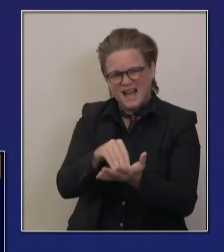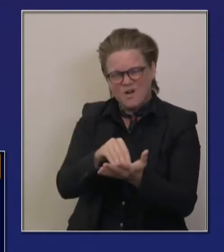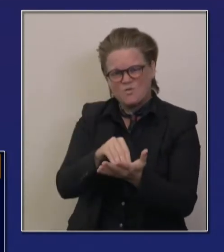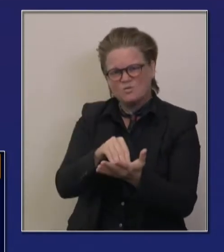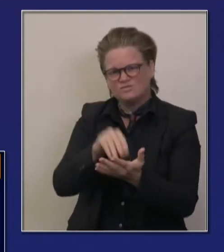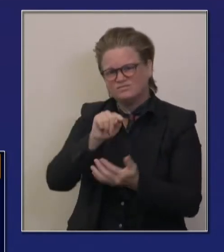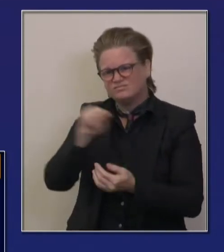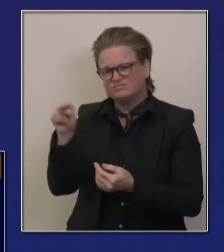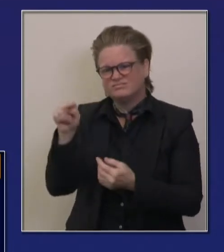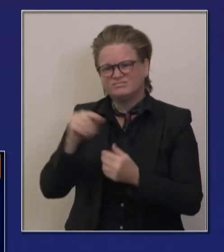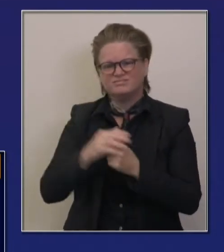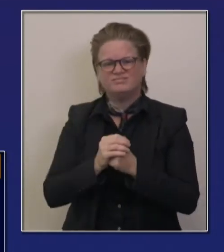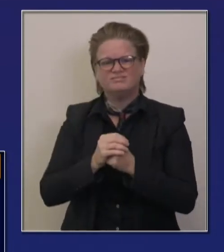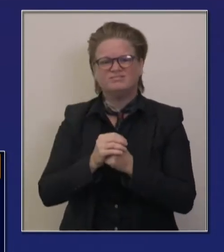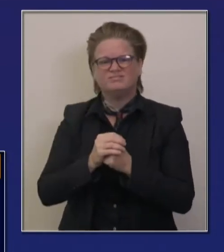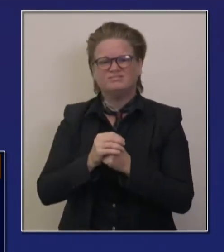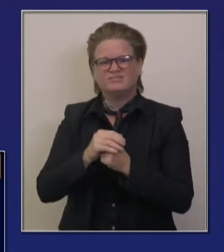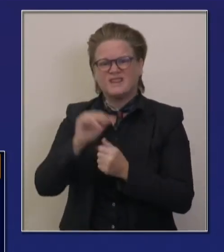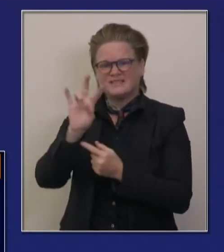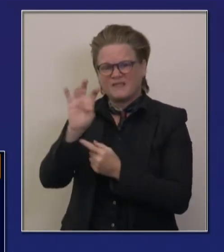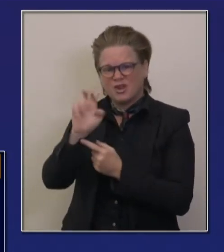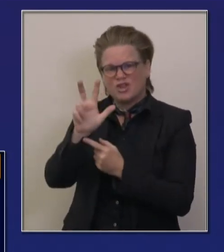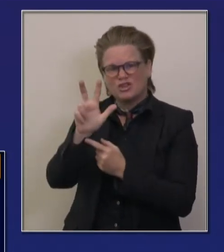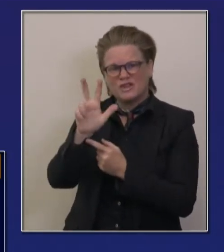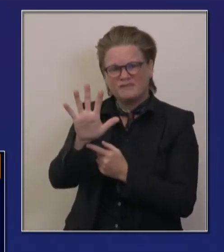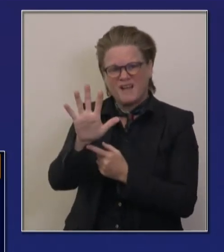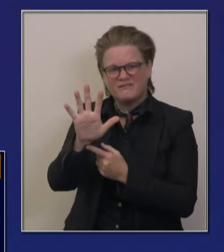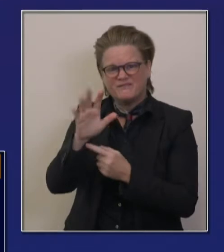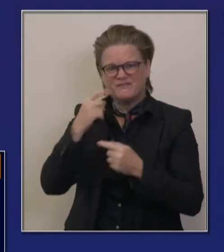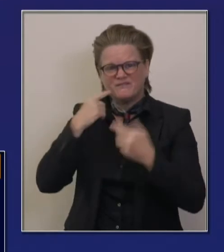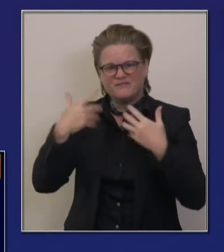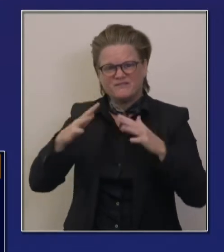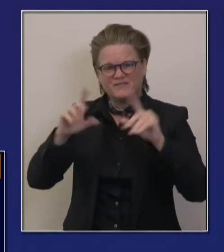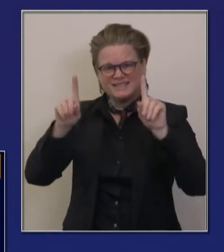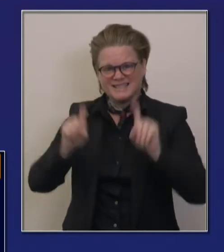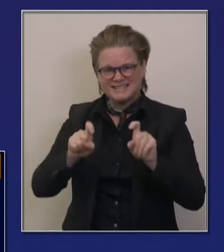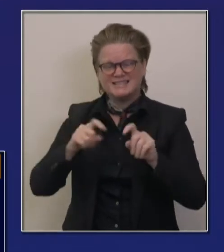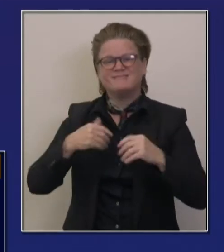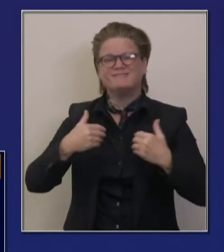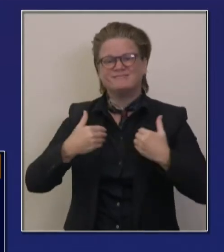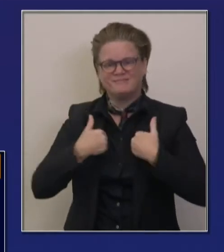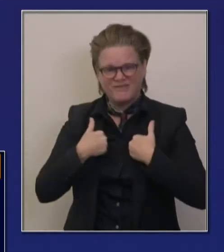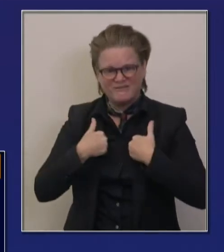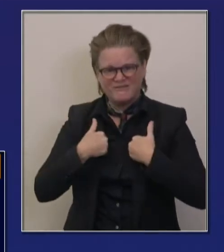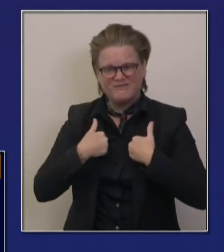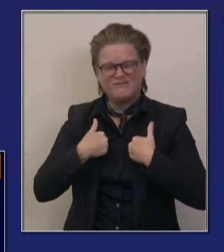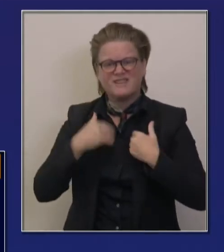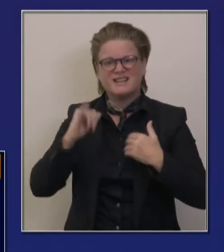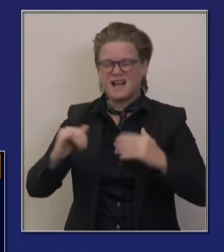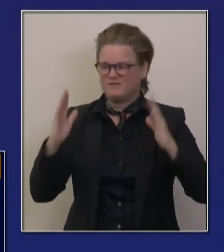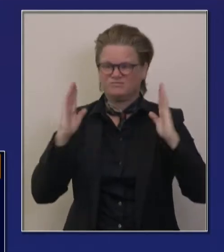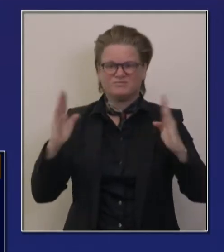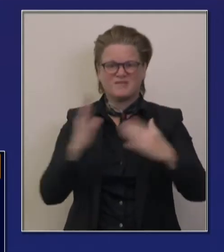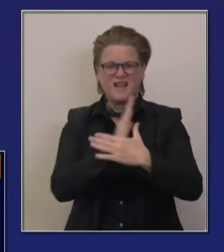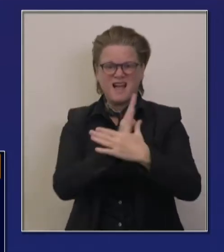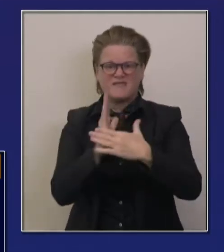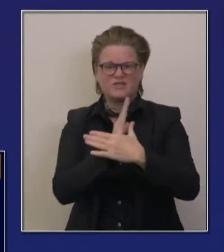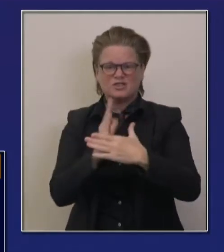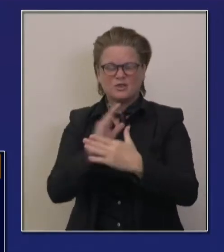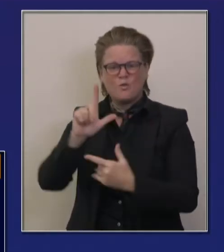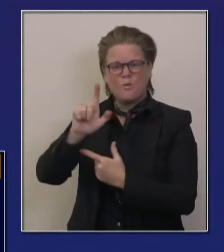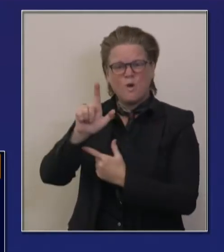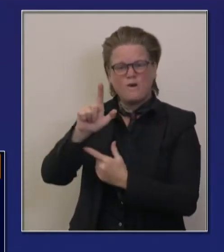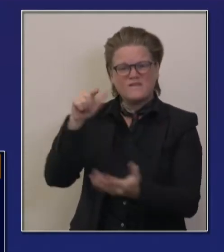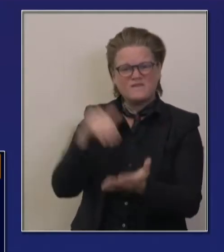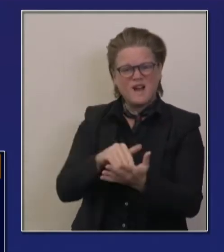seven day average now moving up just shy of 22,000 cases a day. This is substantially greater than what we